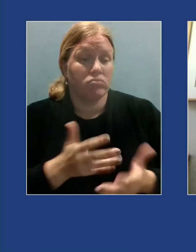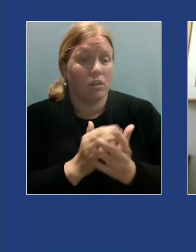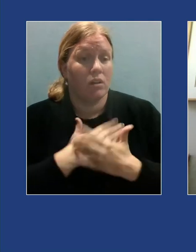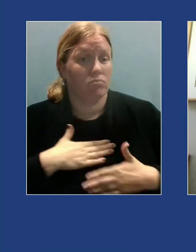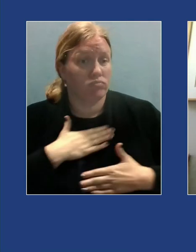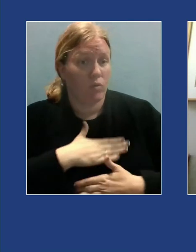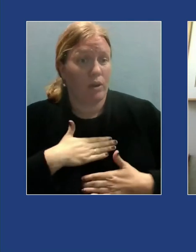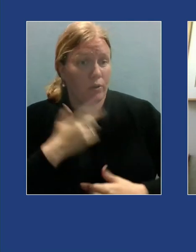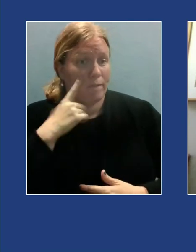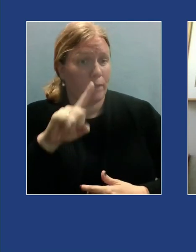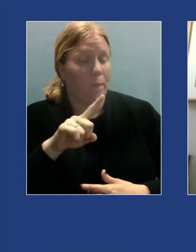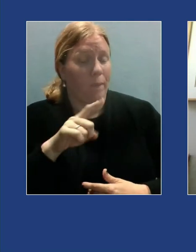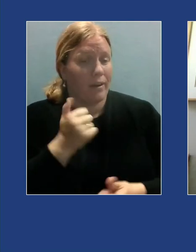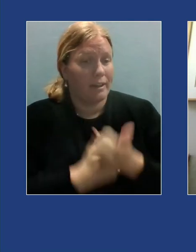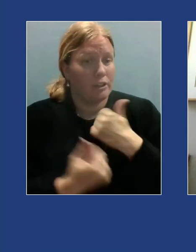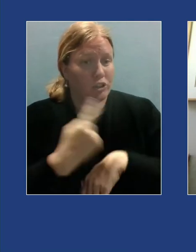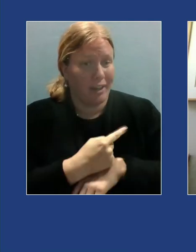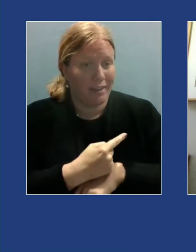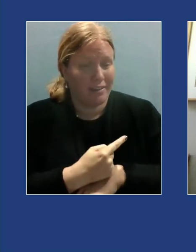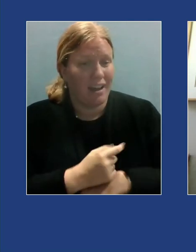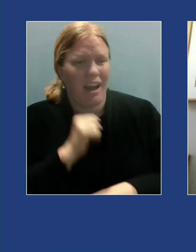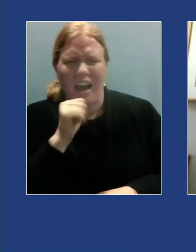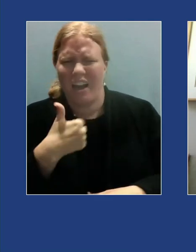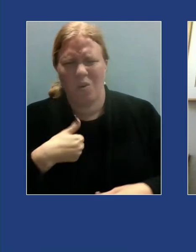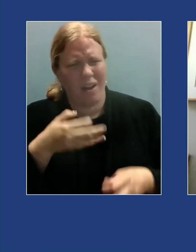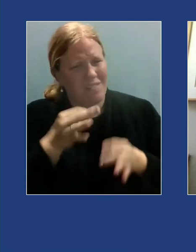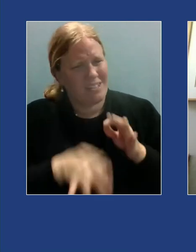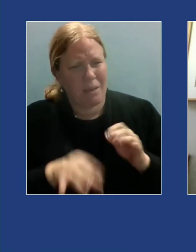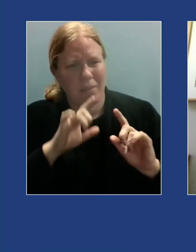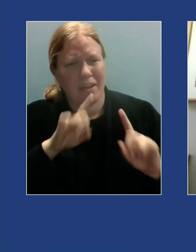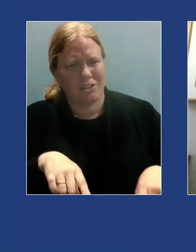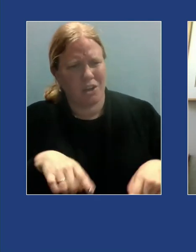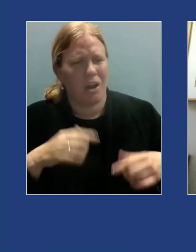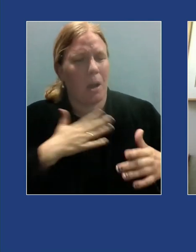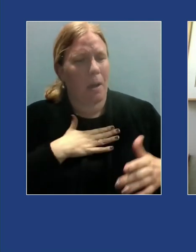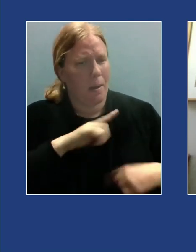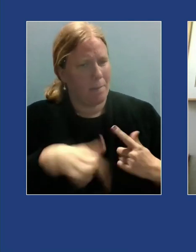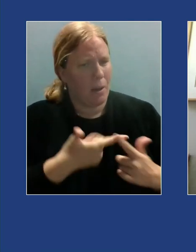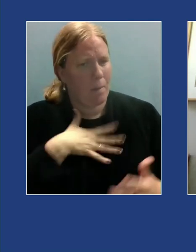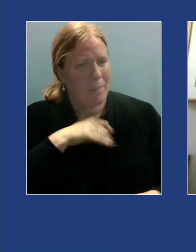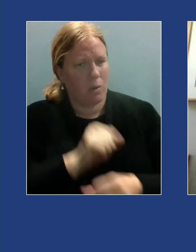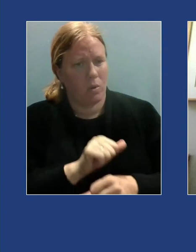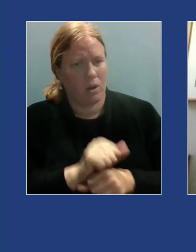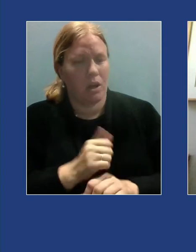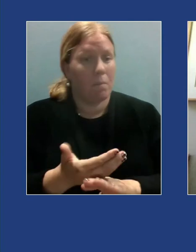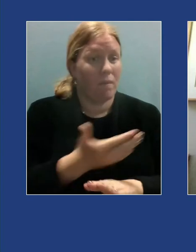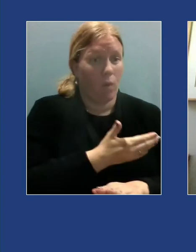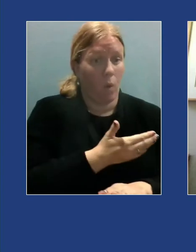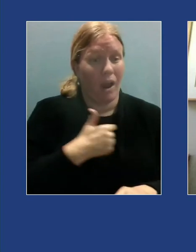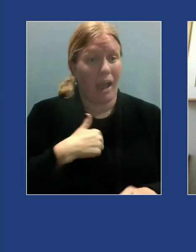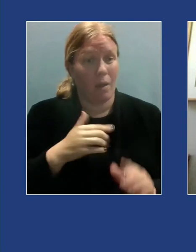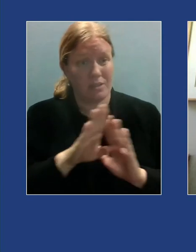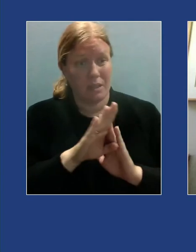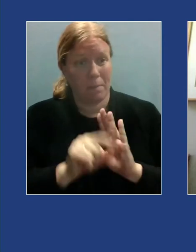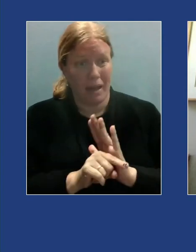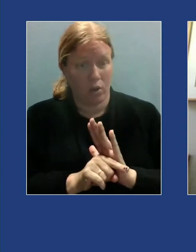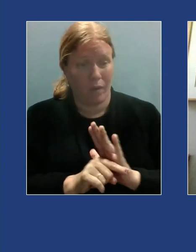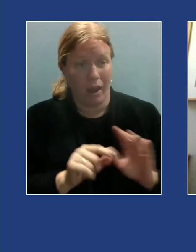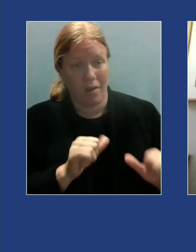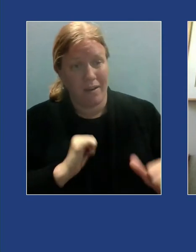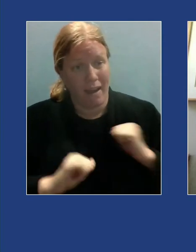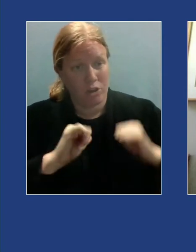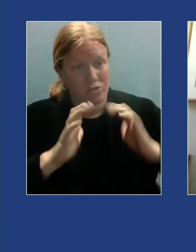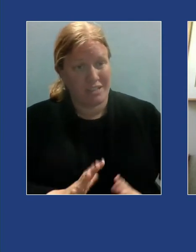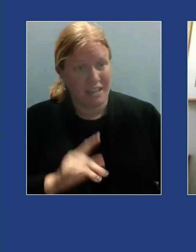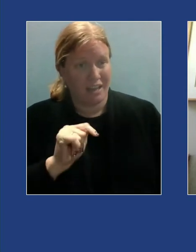work I don't have a simple answer before COVID I worked as a background actress on TV shows and in movies I had a lot of fun experiences